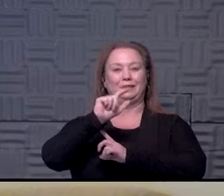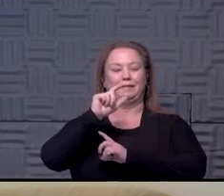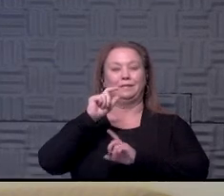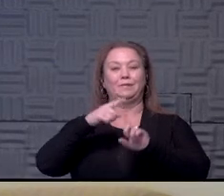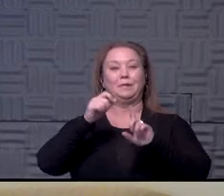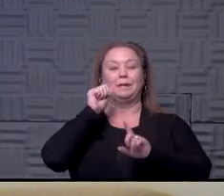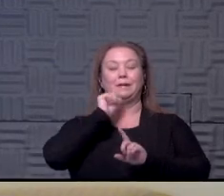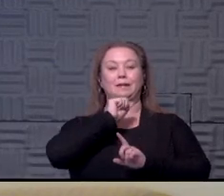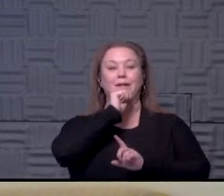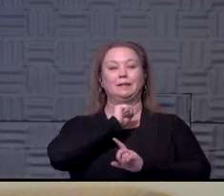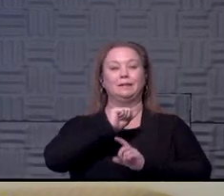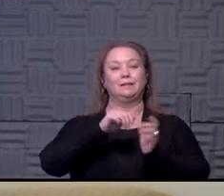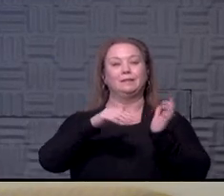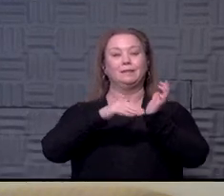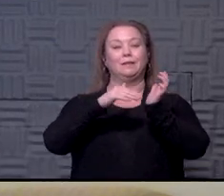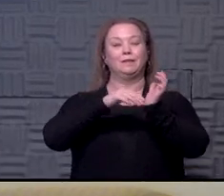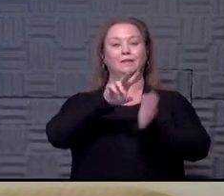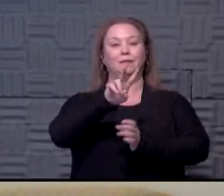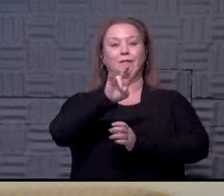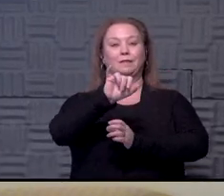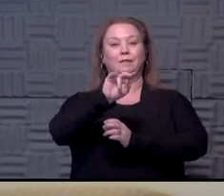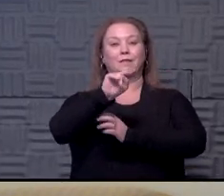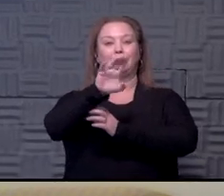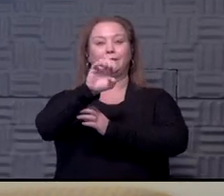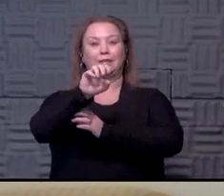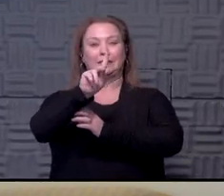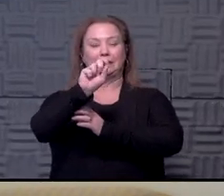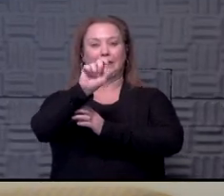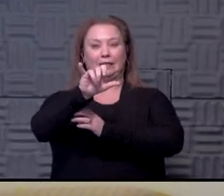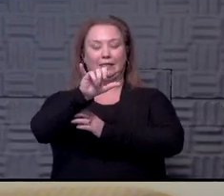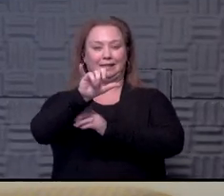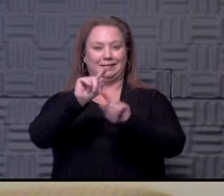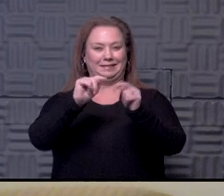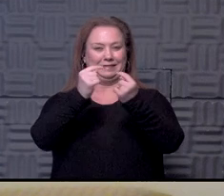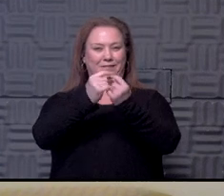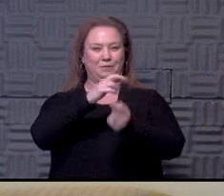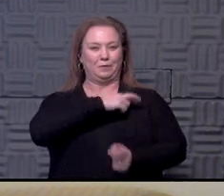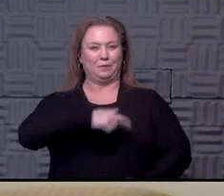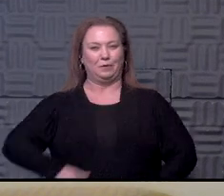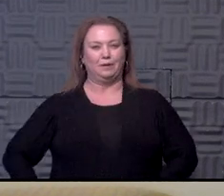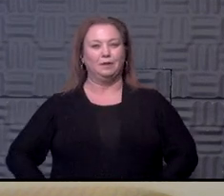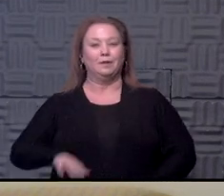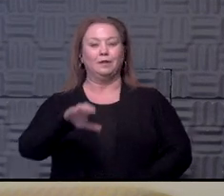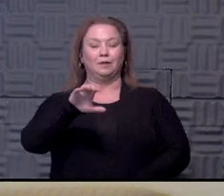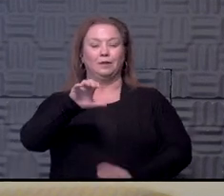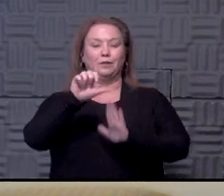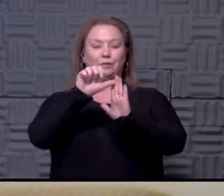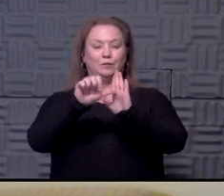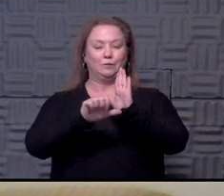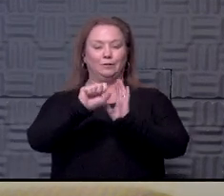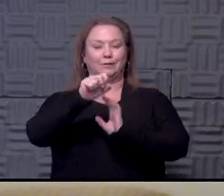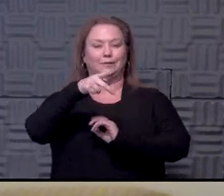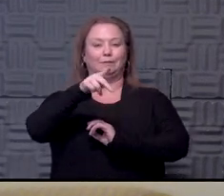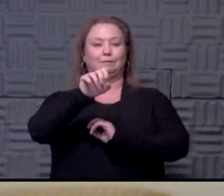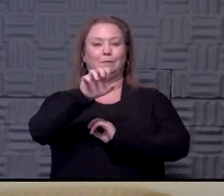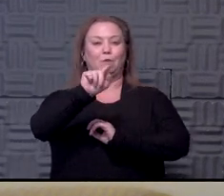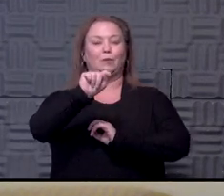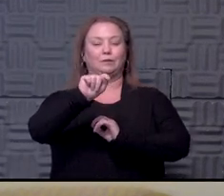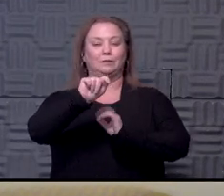way from Arizona, Dr. Vince Key, the head team physician for the Royals, an orthopedic surgeon and sports medicine